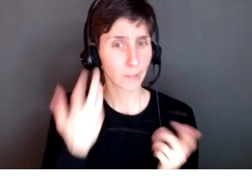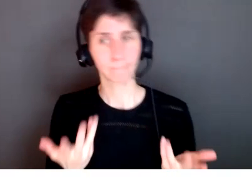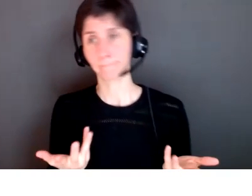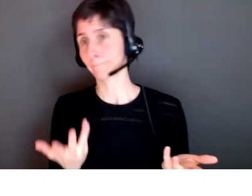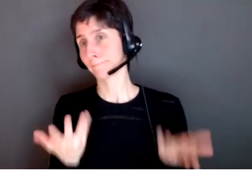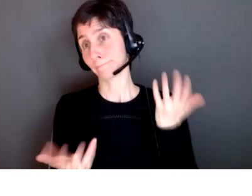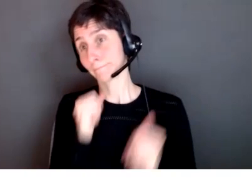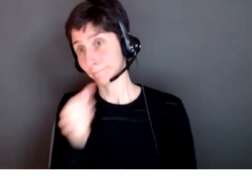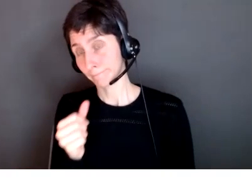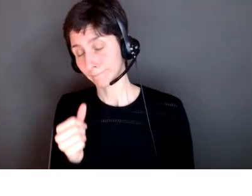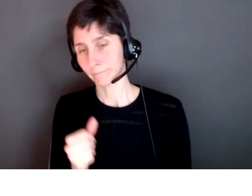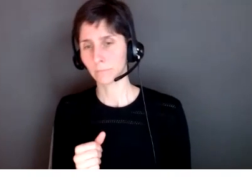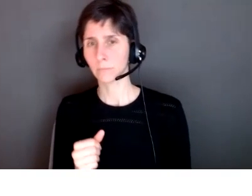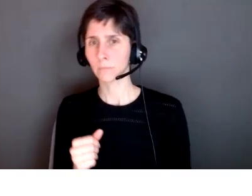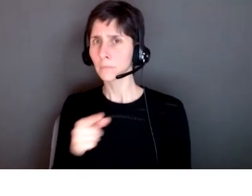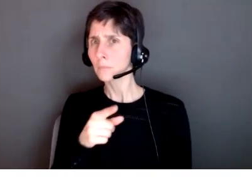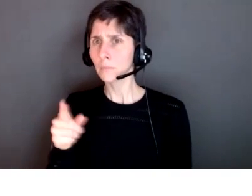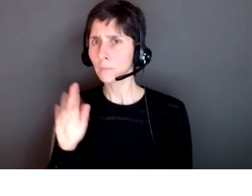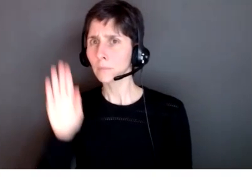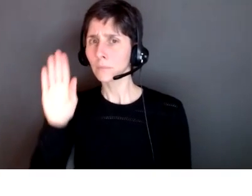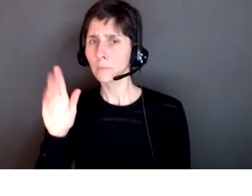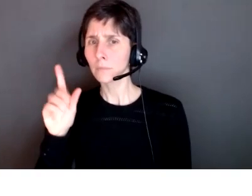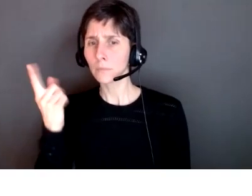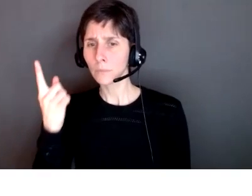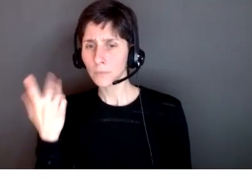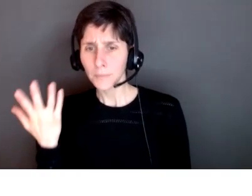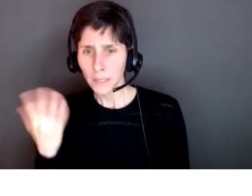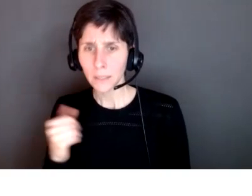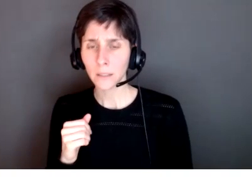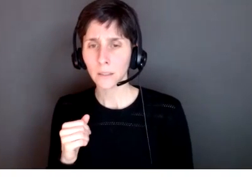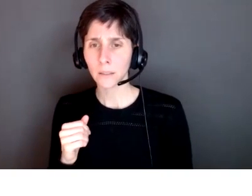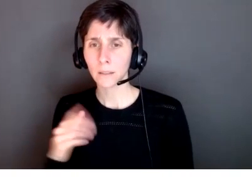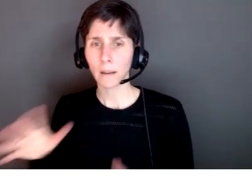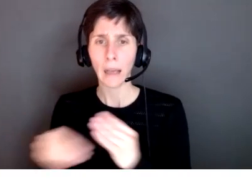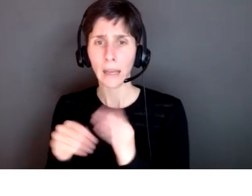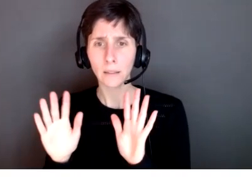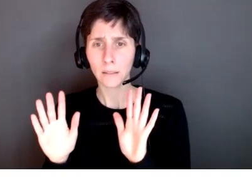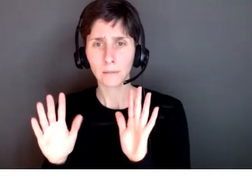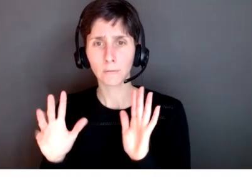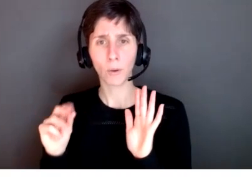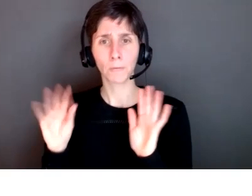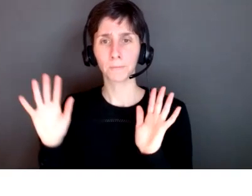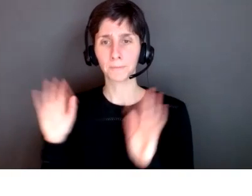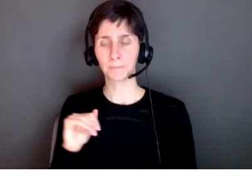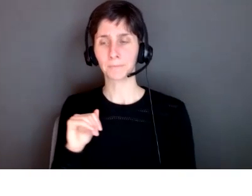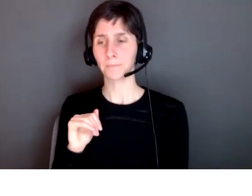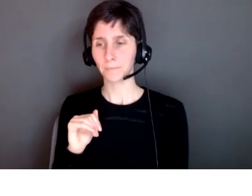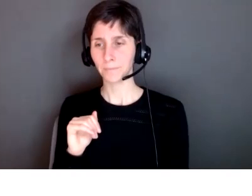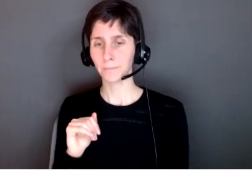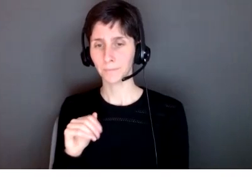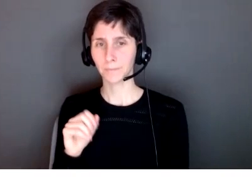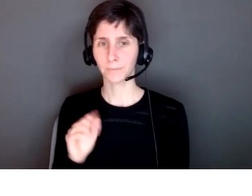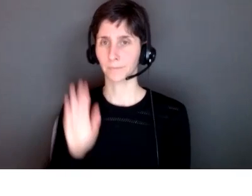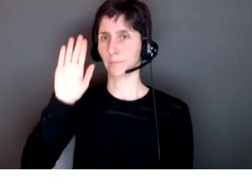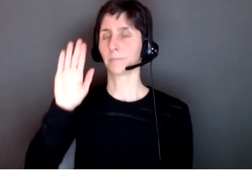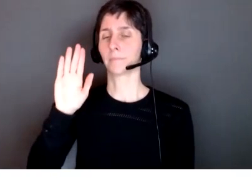okay no